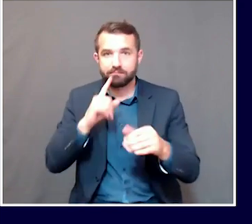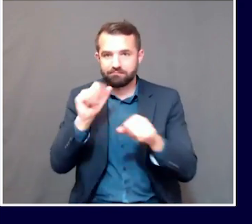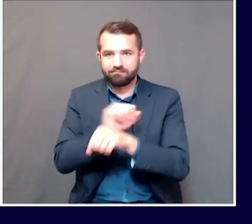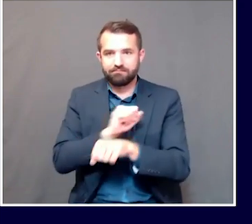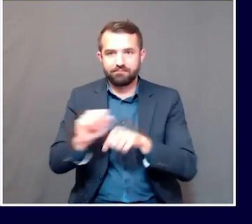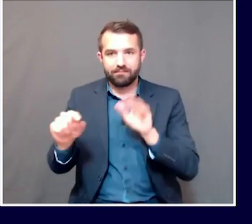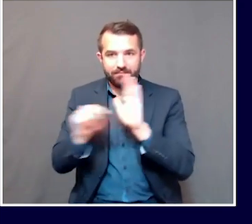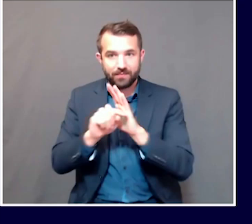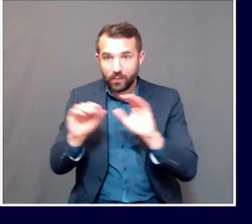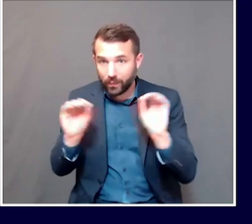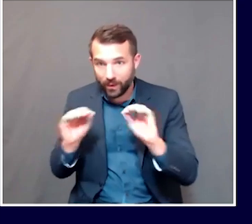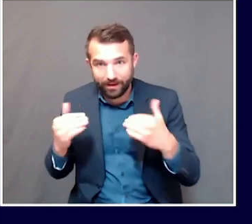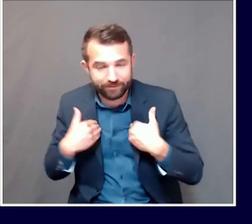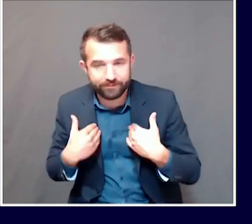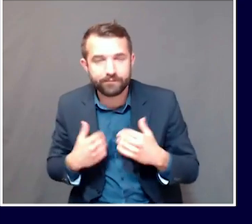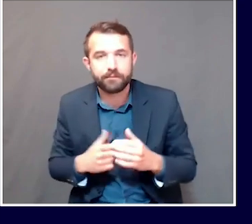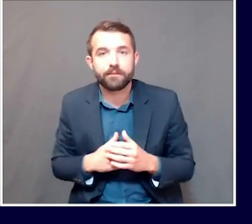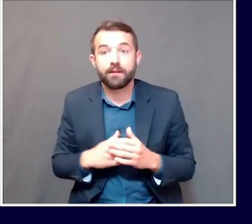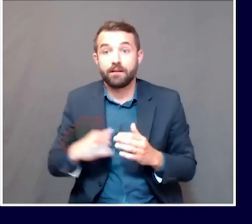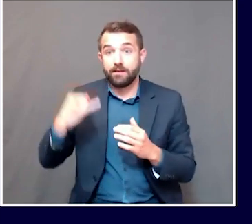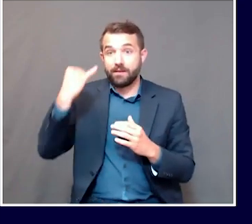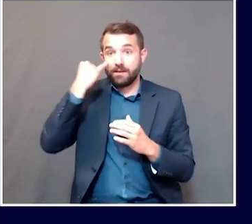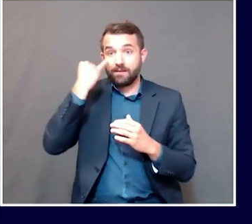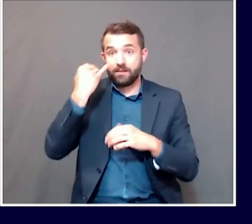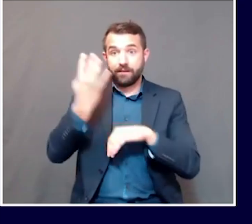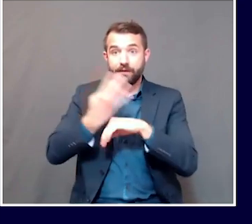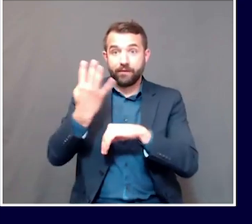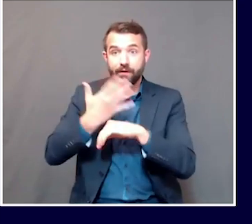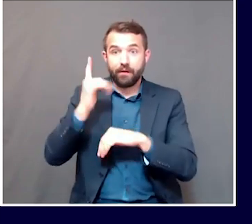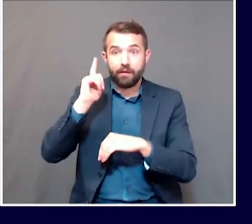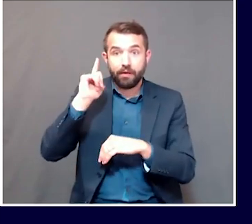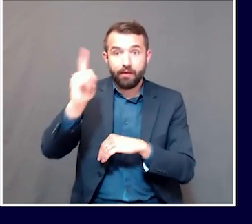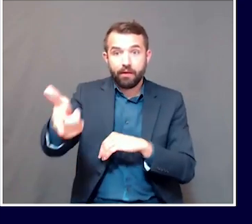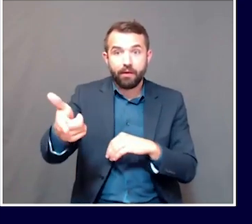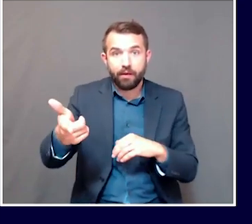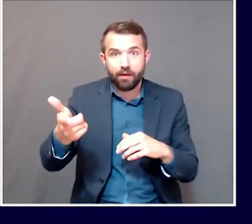so much time has elapsed to allow someone to get exposed and become infected.